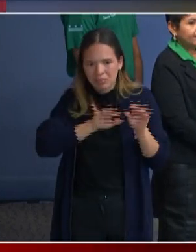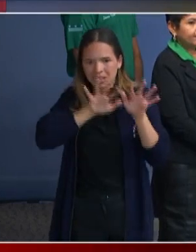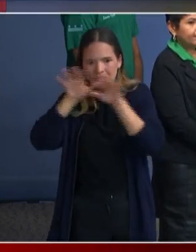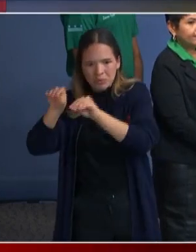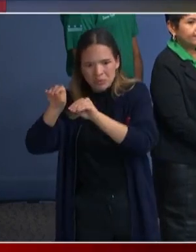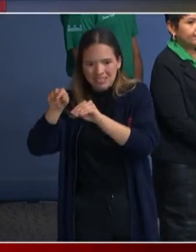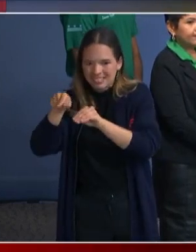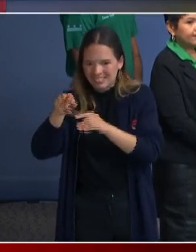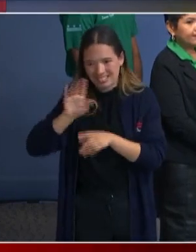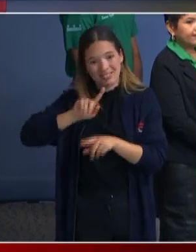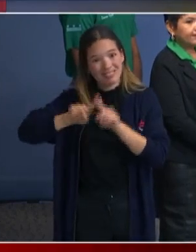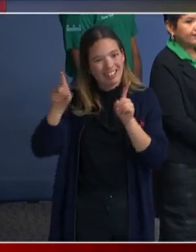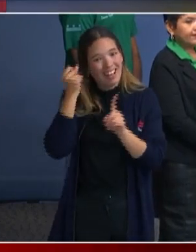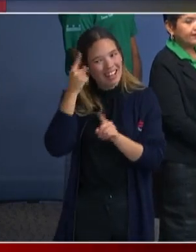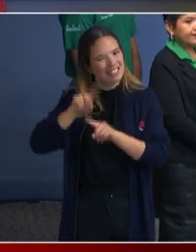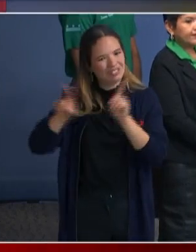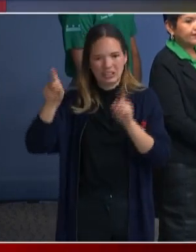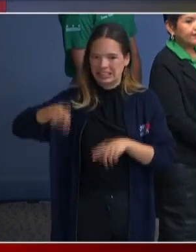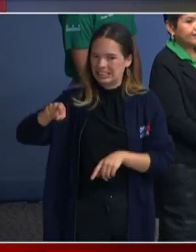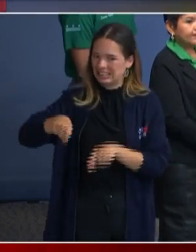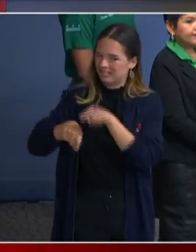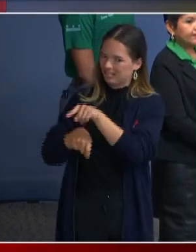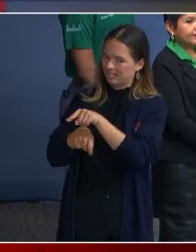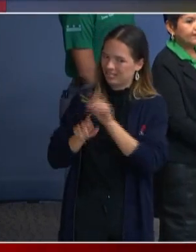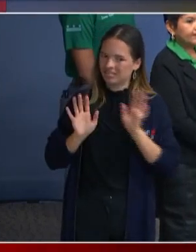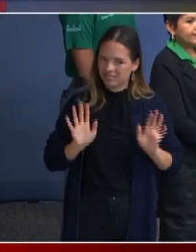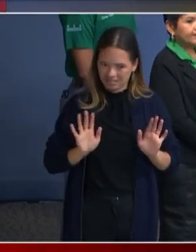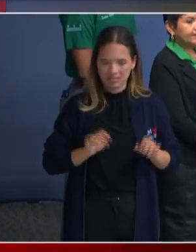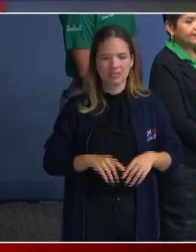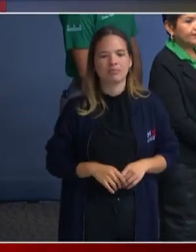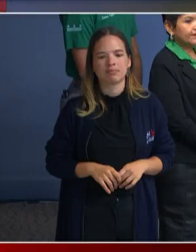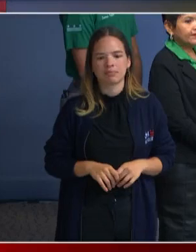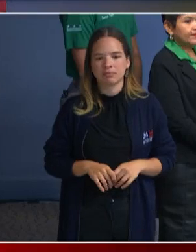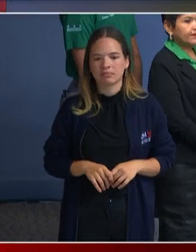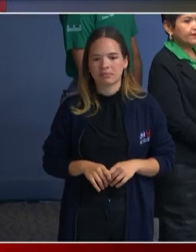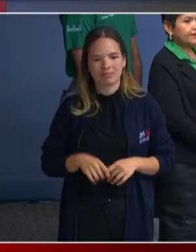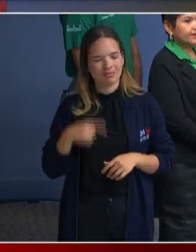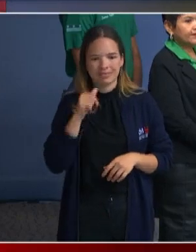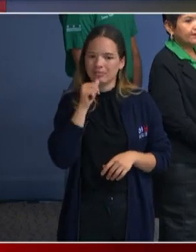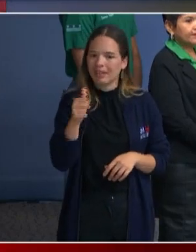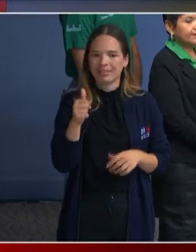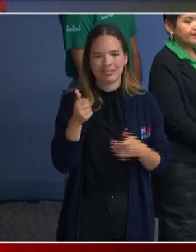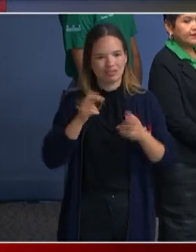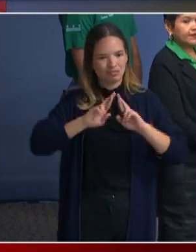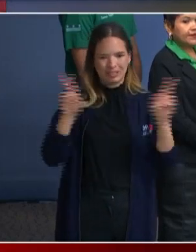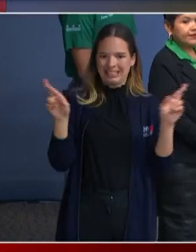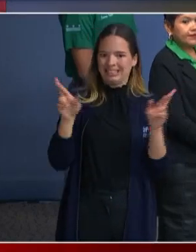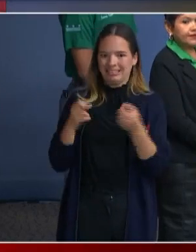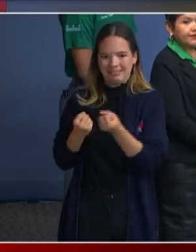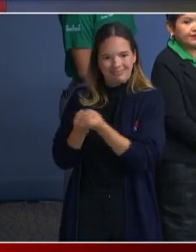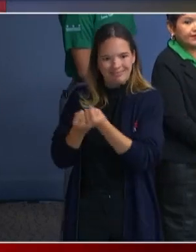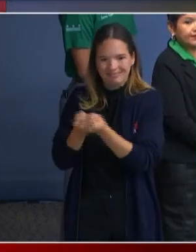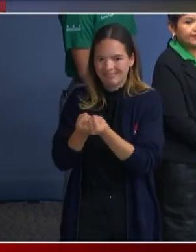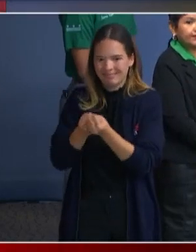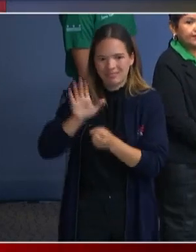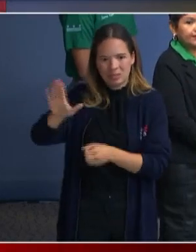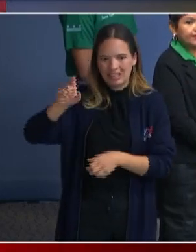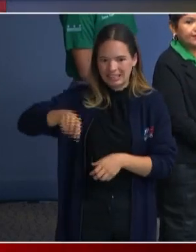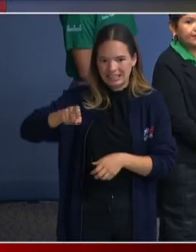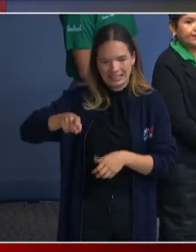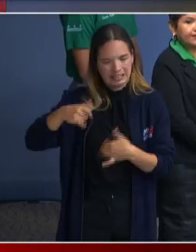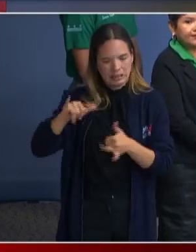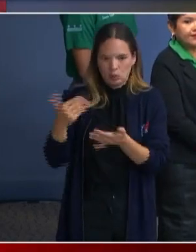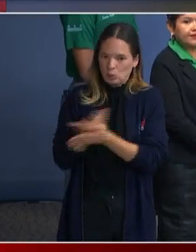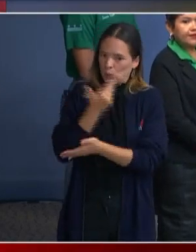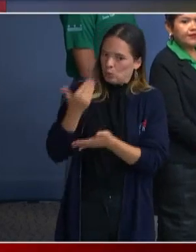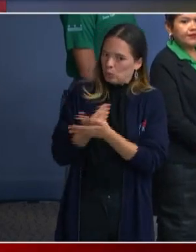community-based homeless service providers staff to support the needs of migrants. And we realize